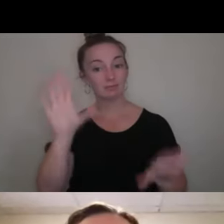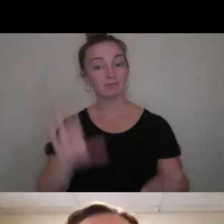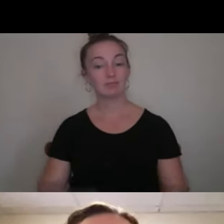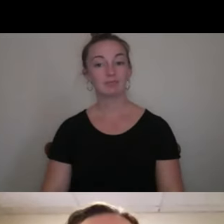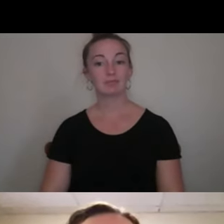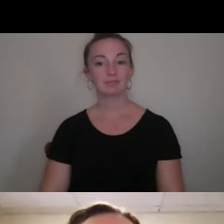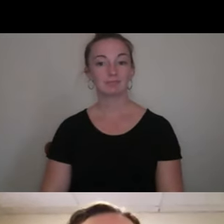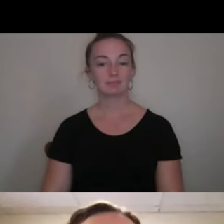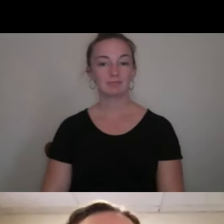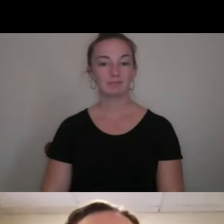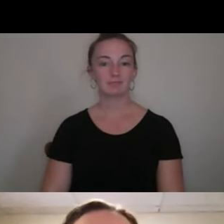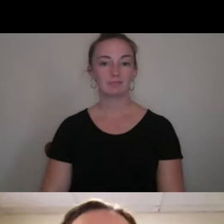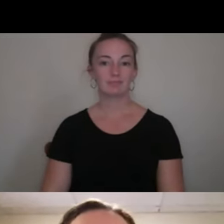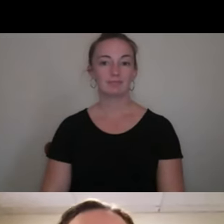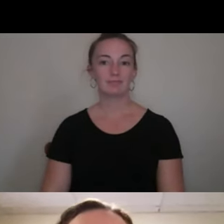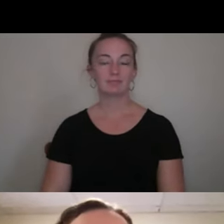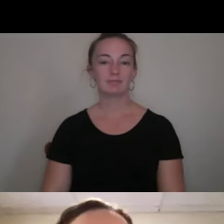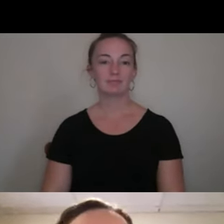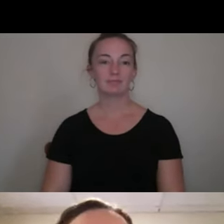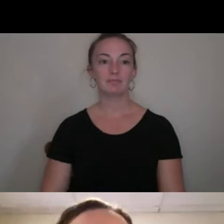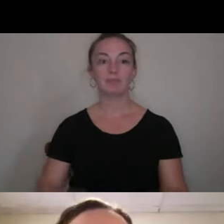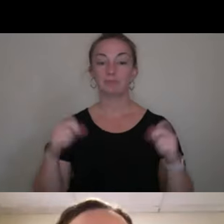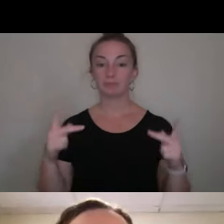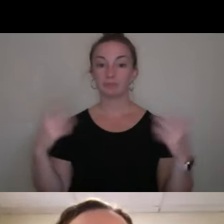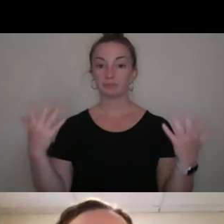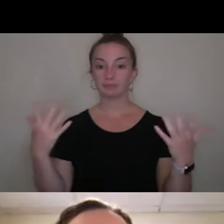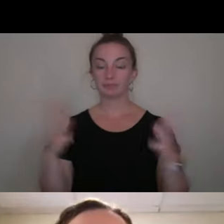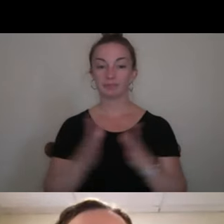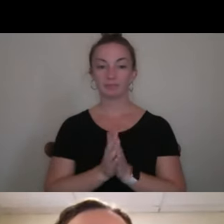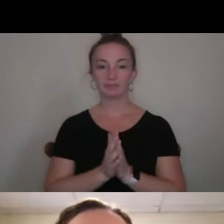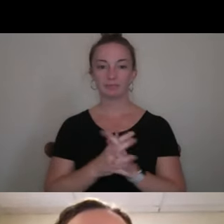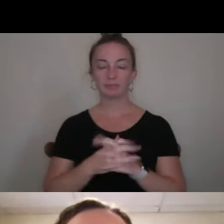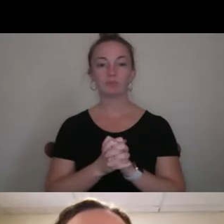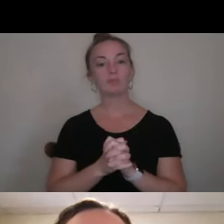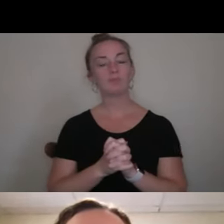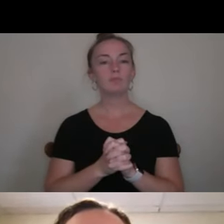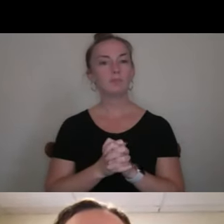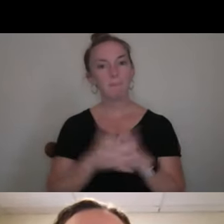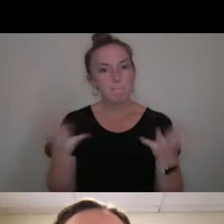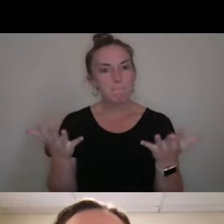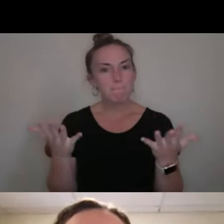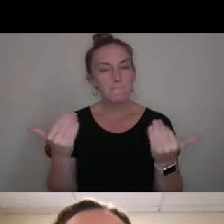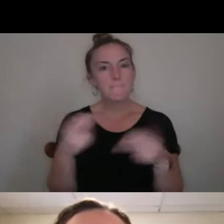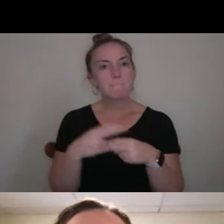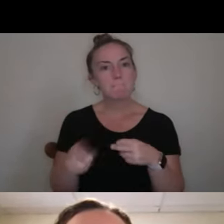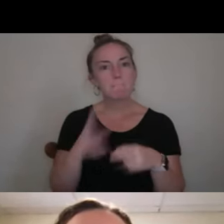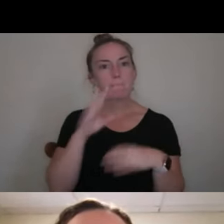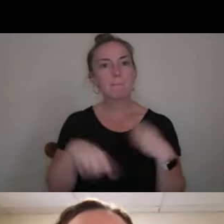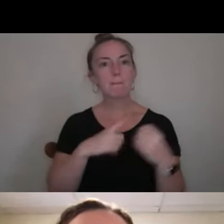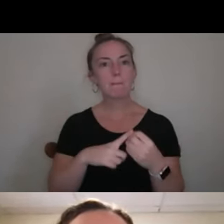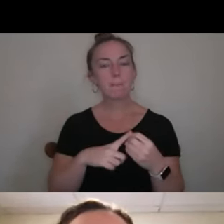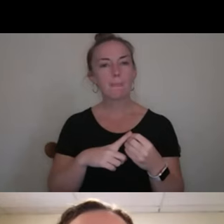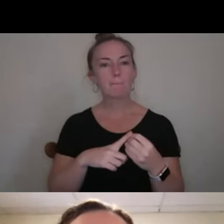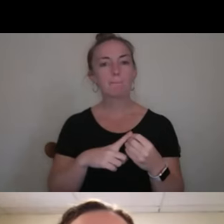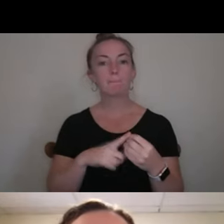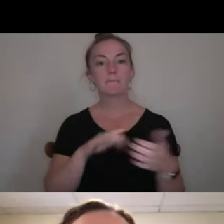All right. Okay, well, I'm sorry, here we go. Let's talk a little bit about. Yes, so